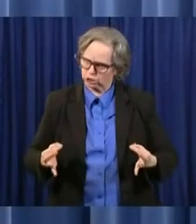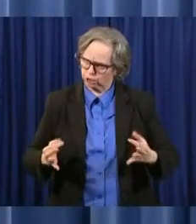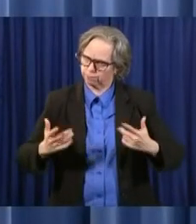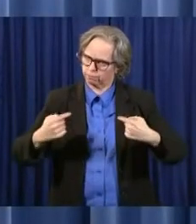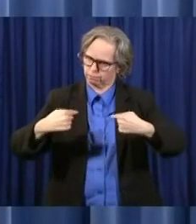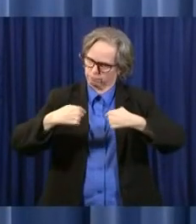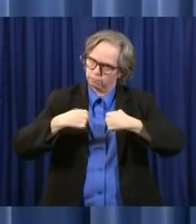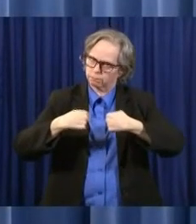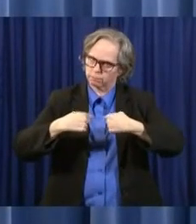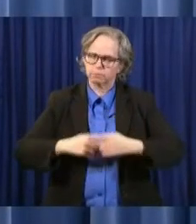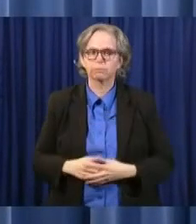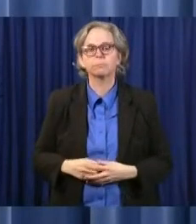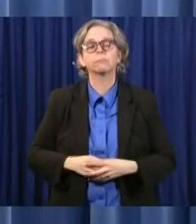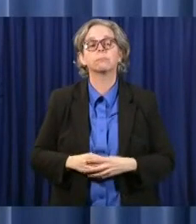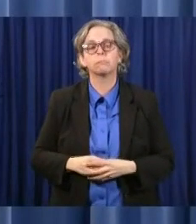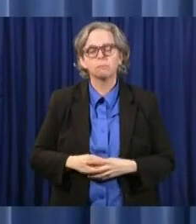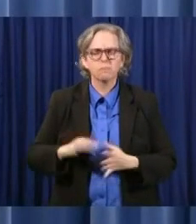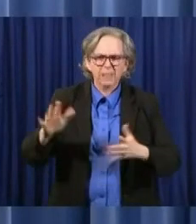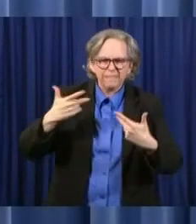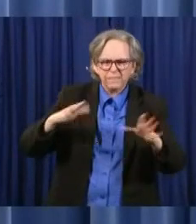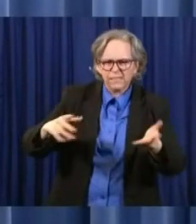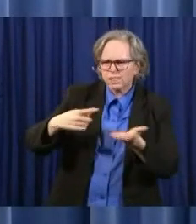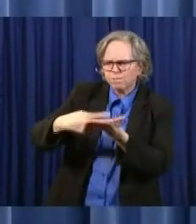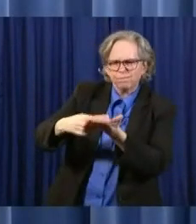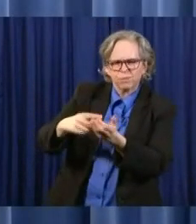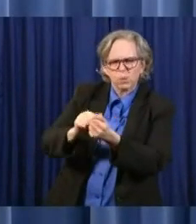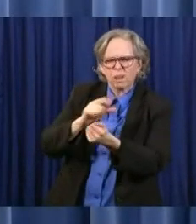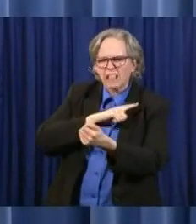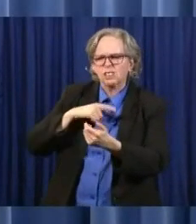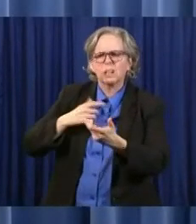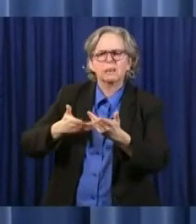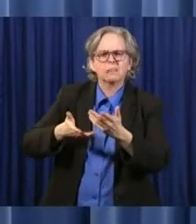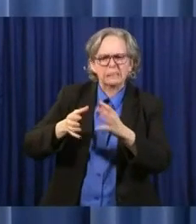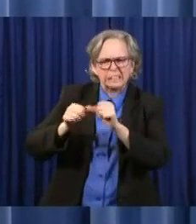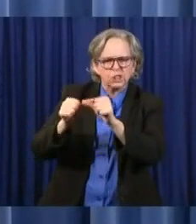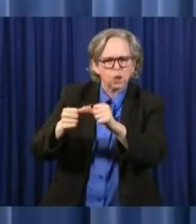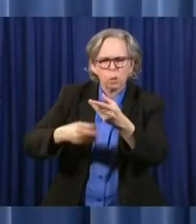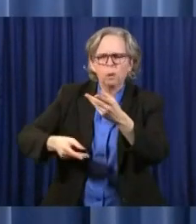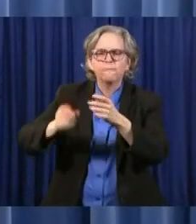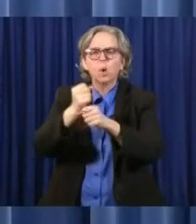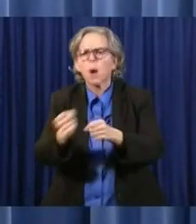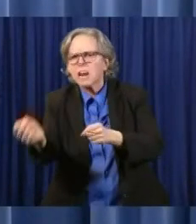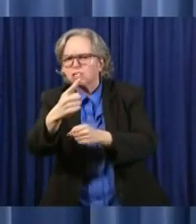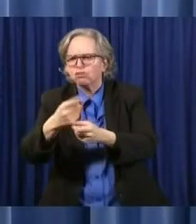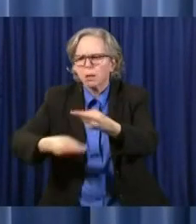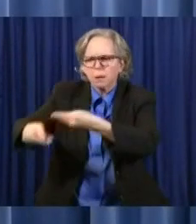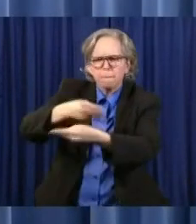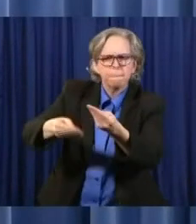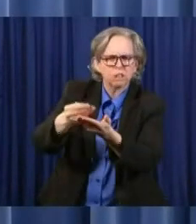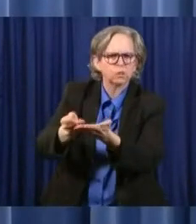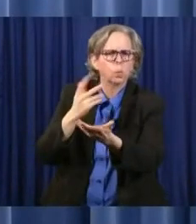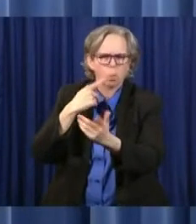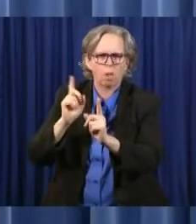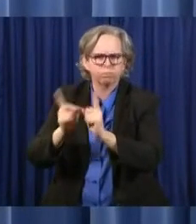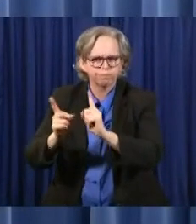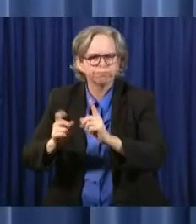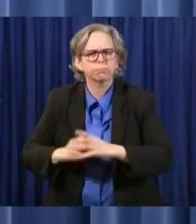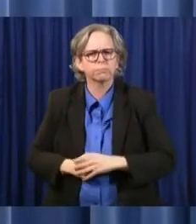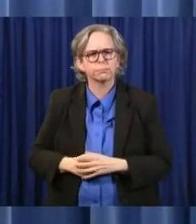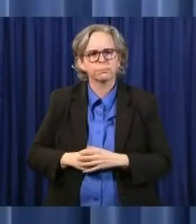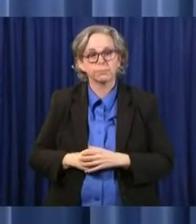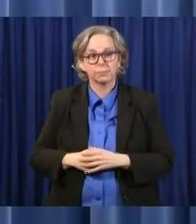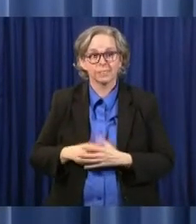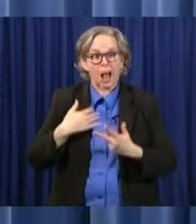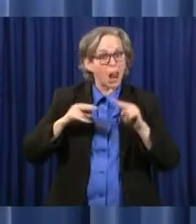with the legislature where we will go with next year's budget, which will be immediately upon us. And I look forward to